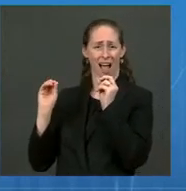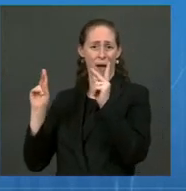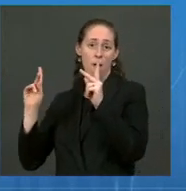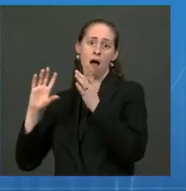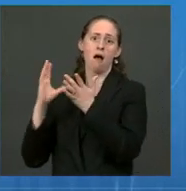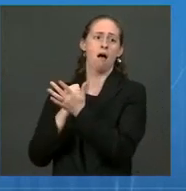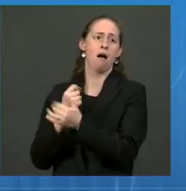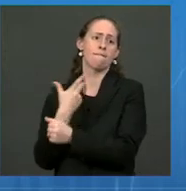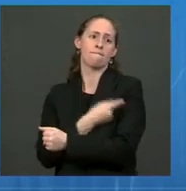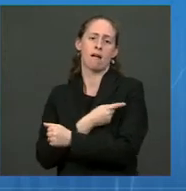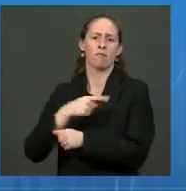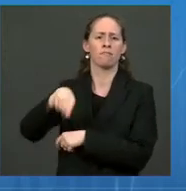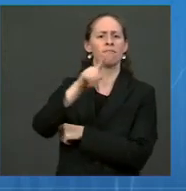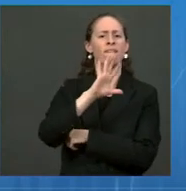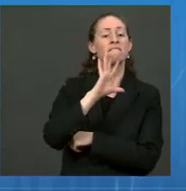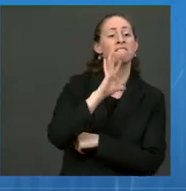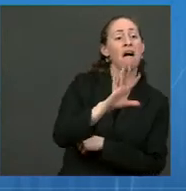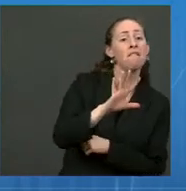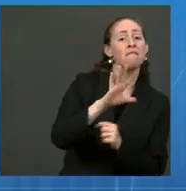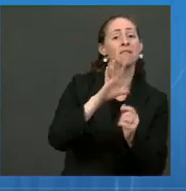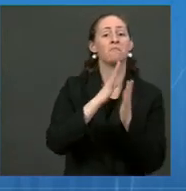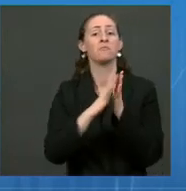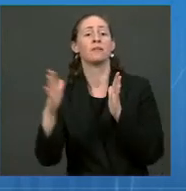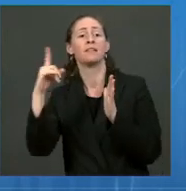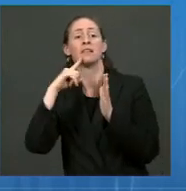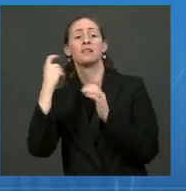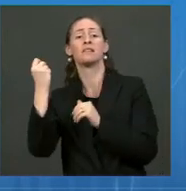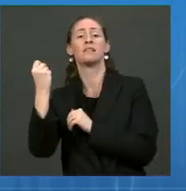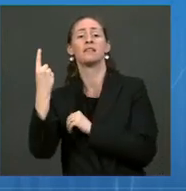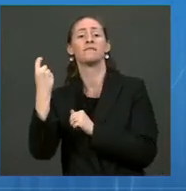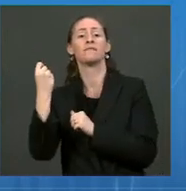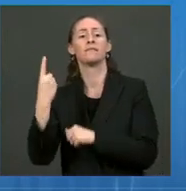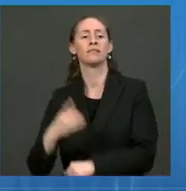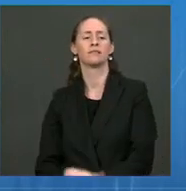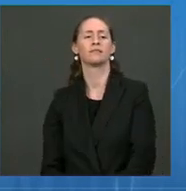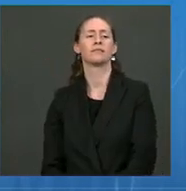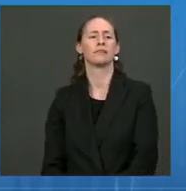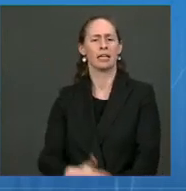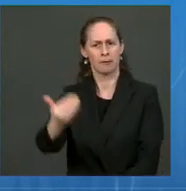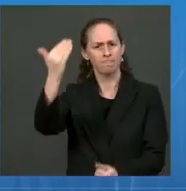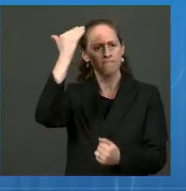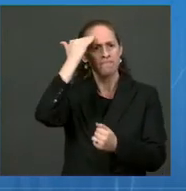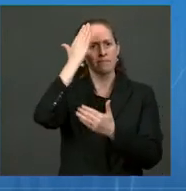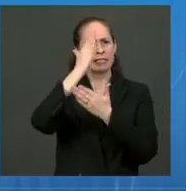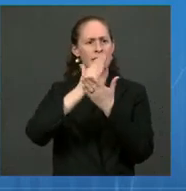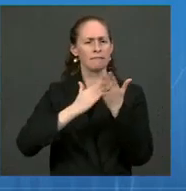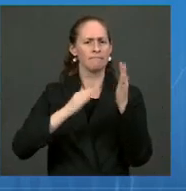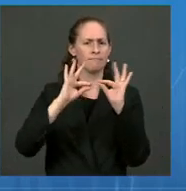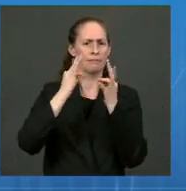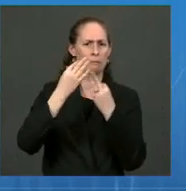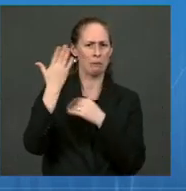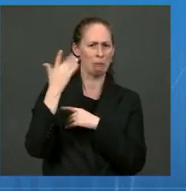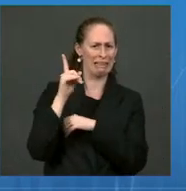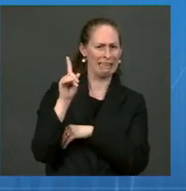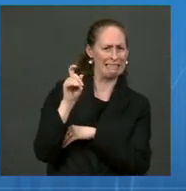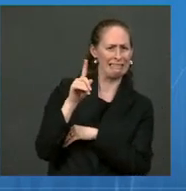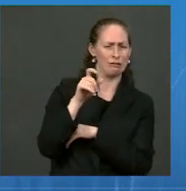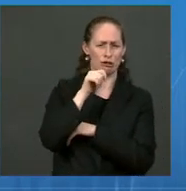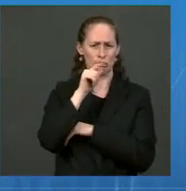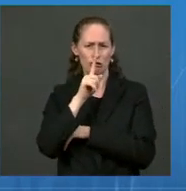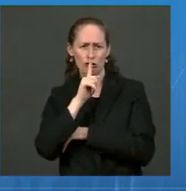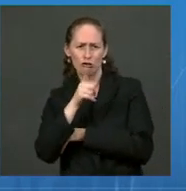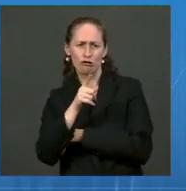vaccinated. And at the same time, there are, as you point out, some families that have outstanding questions. As we've seen with adults,